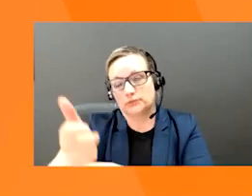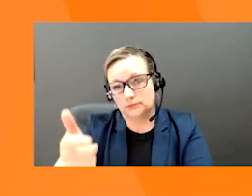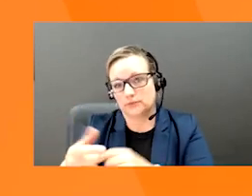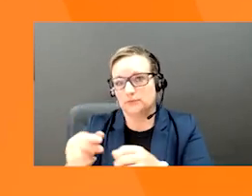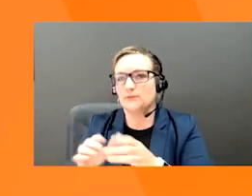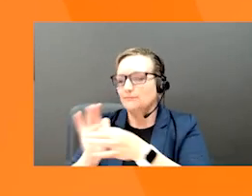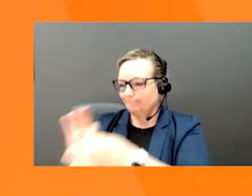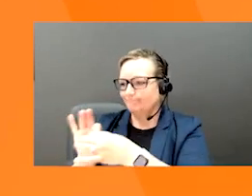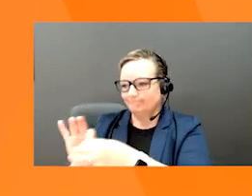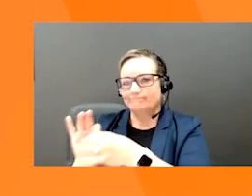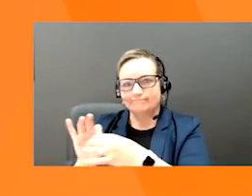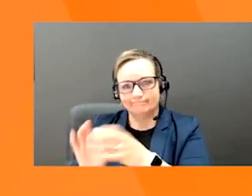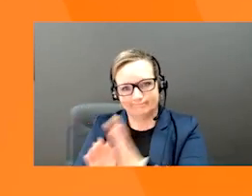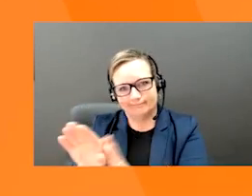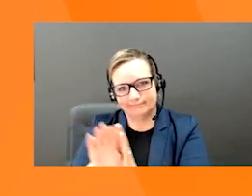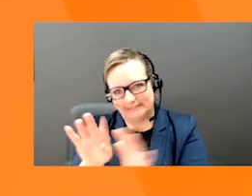build that relationship.